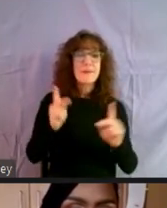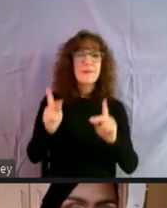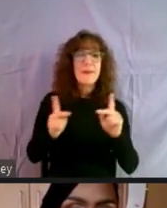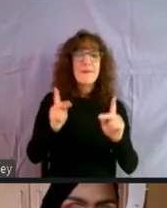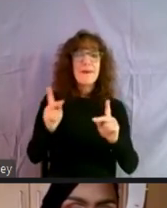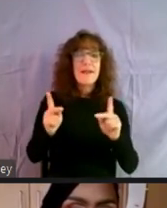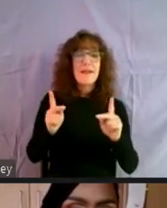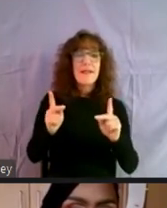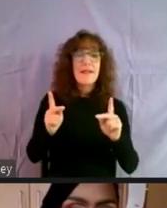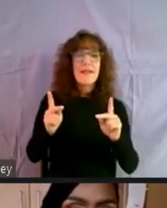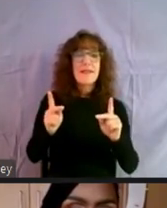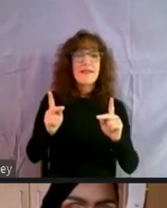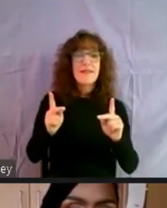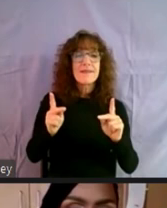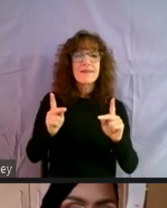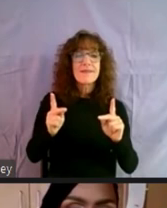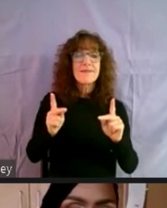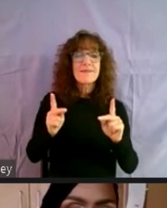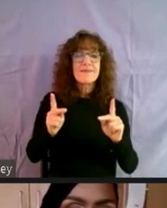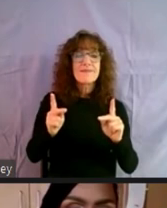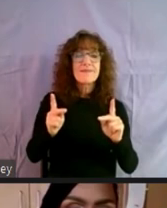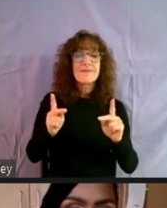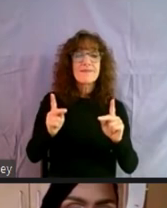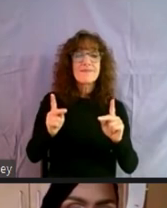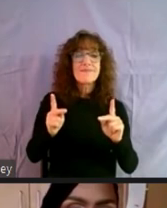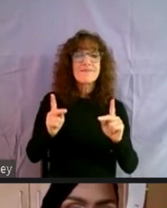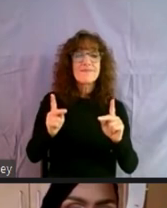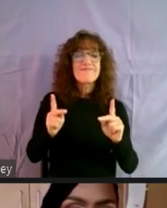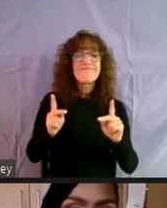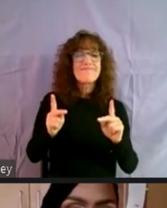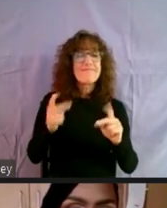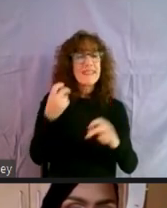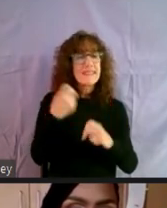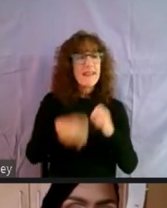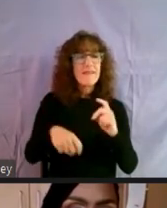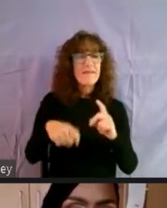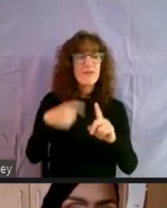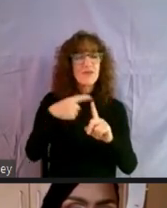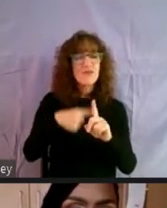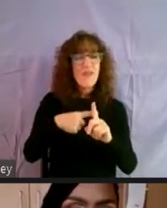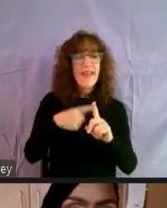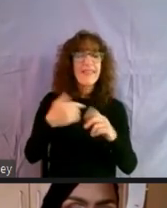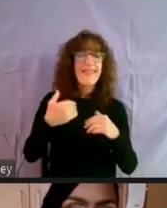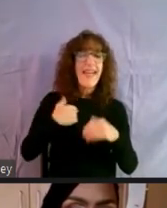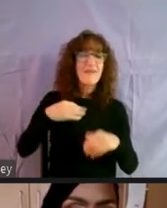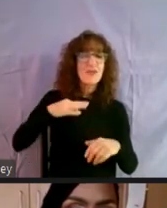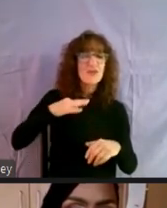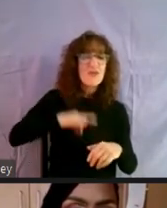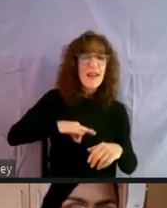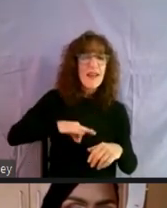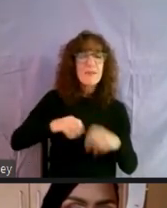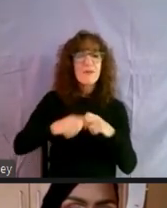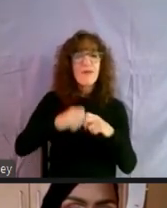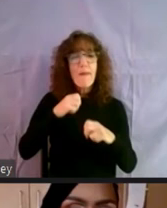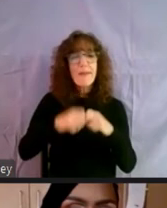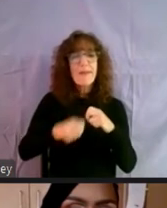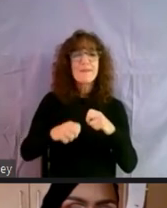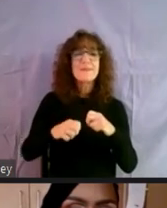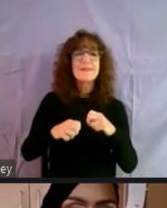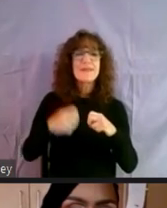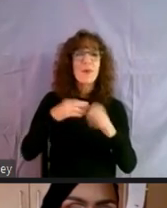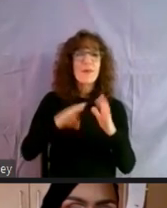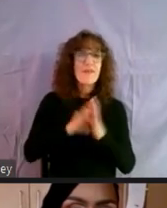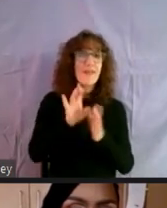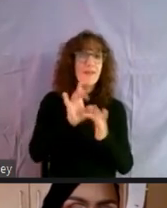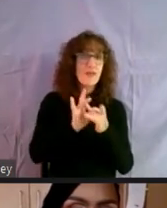are, um, hard to rent, hard to rent persons, meaning they either have some credit, um, issues. We've developed